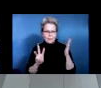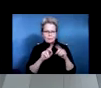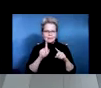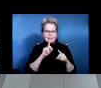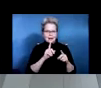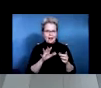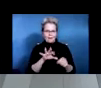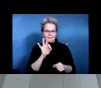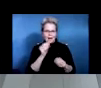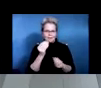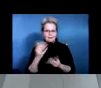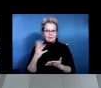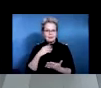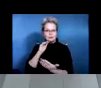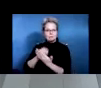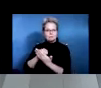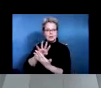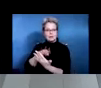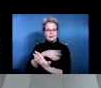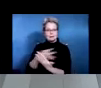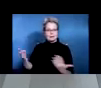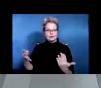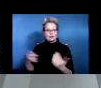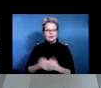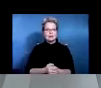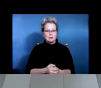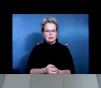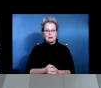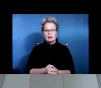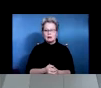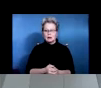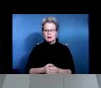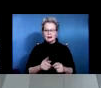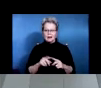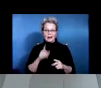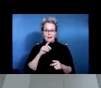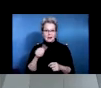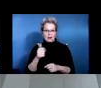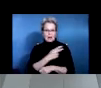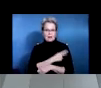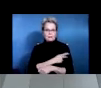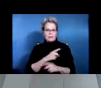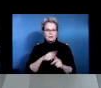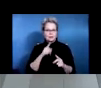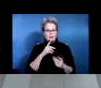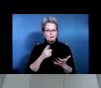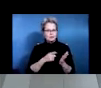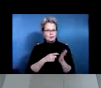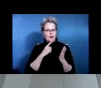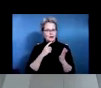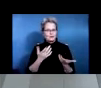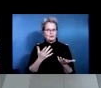rehab program. The therapist there who had patients who needed to work on their return to work skills as well.